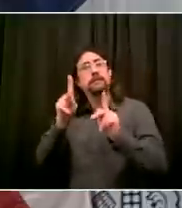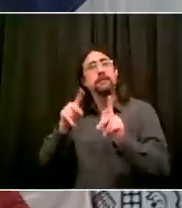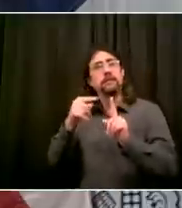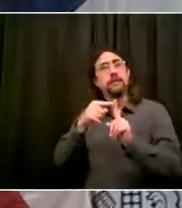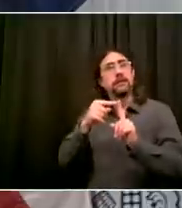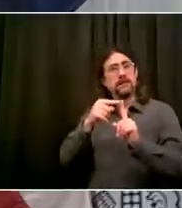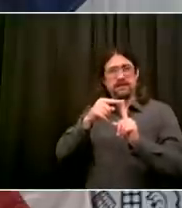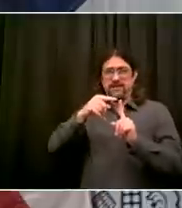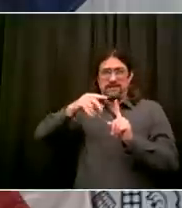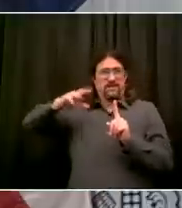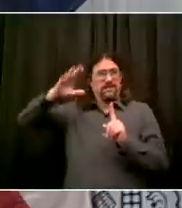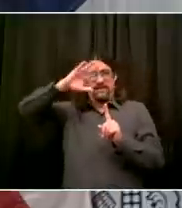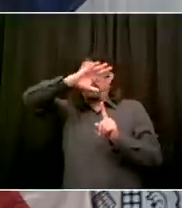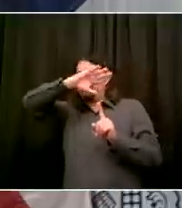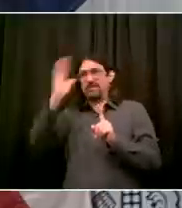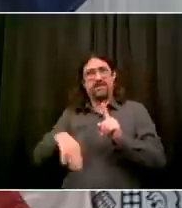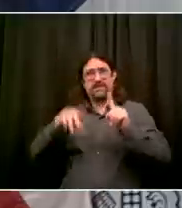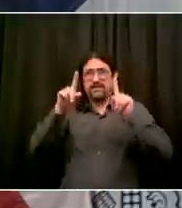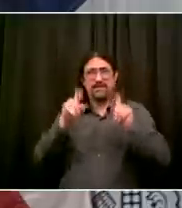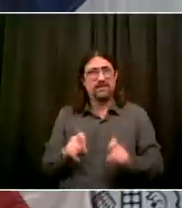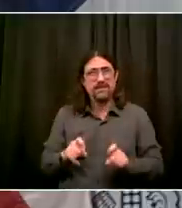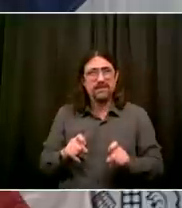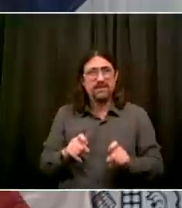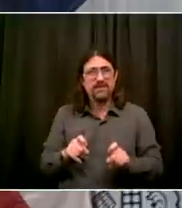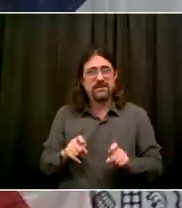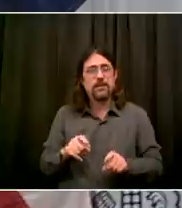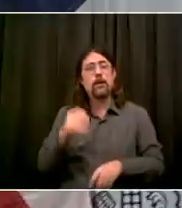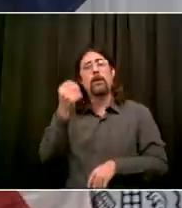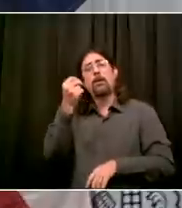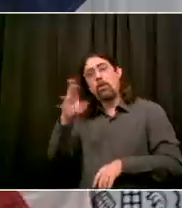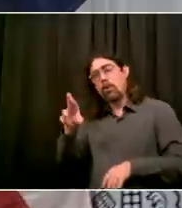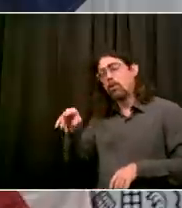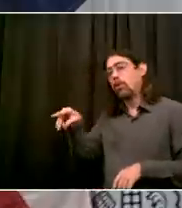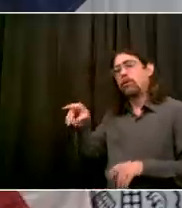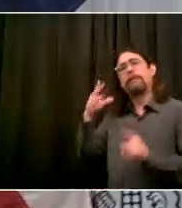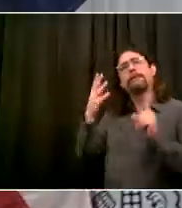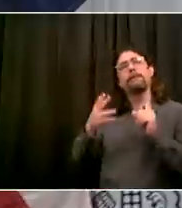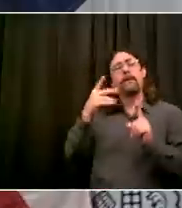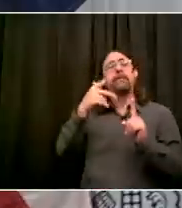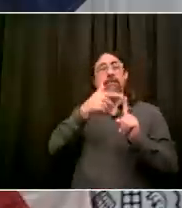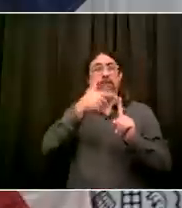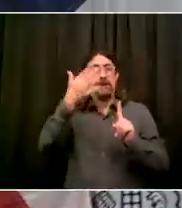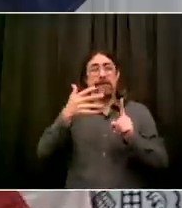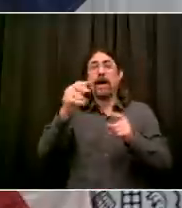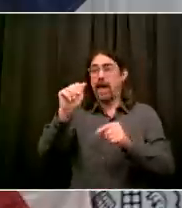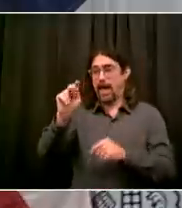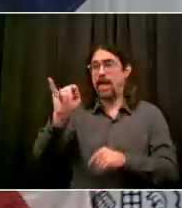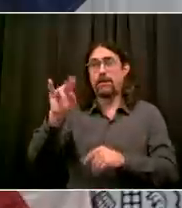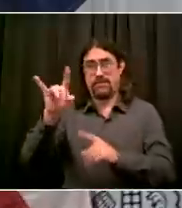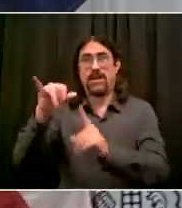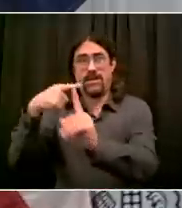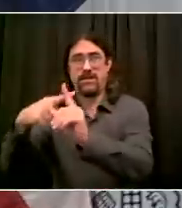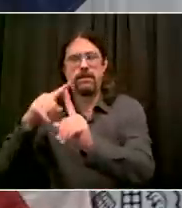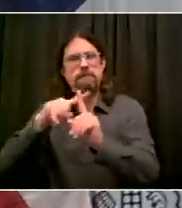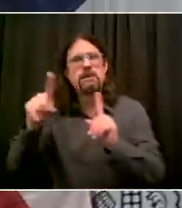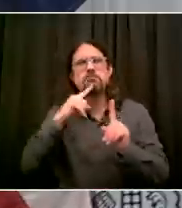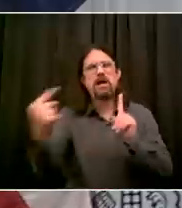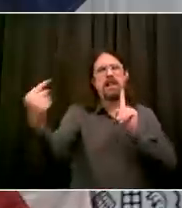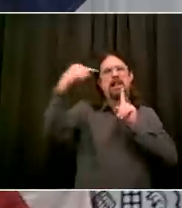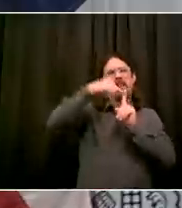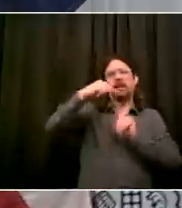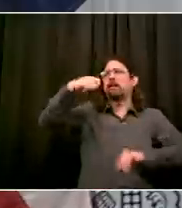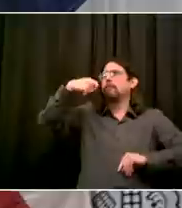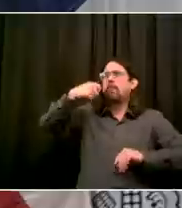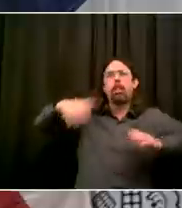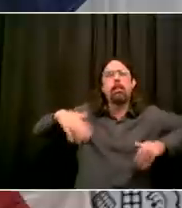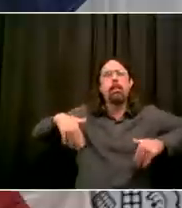zip codes and to everyone in the whole city is help us get the truth. The more people get tested, the better picture we'll have. There is nothing